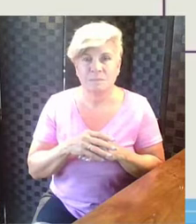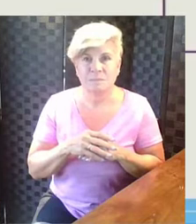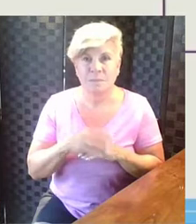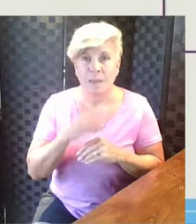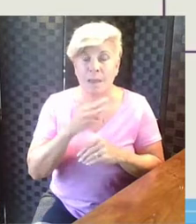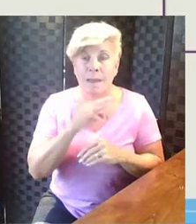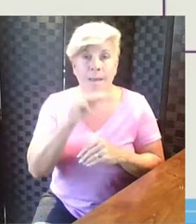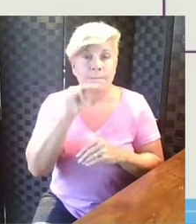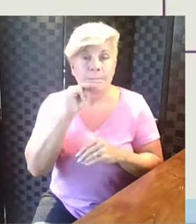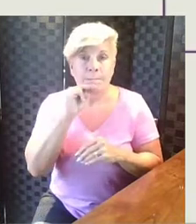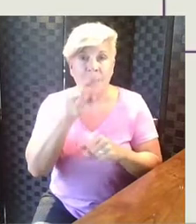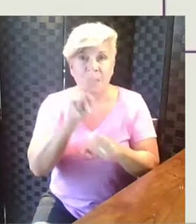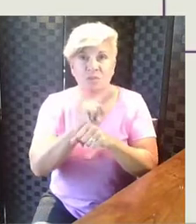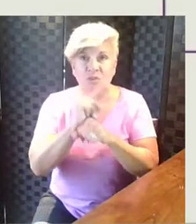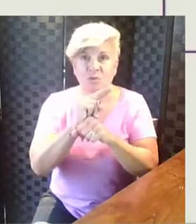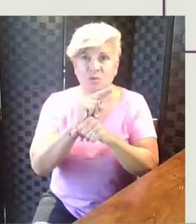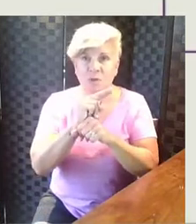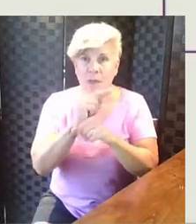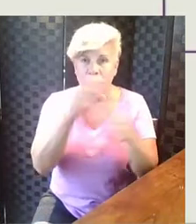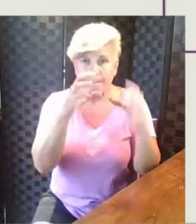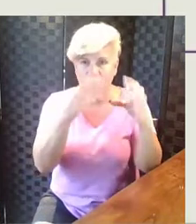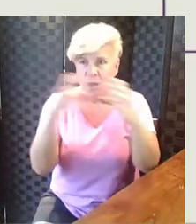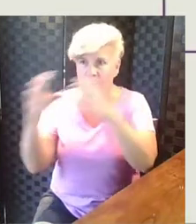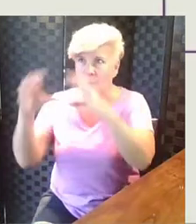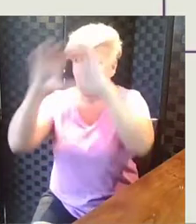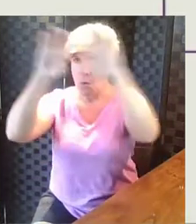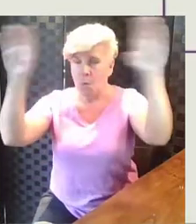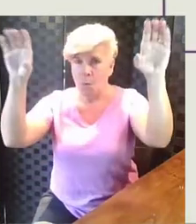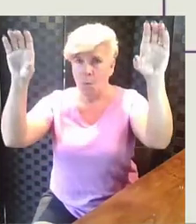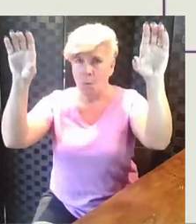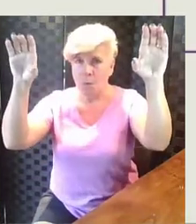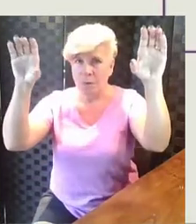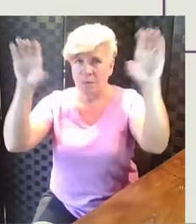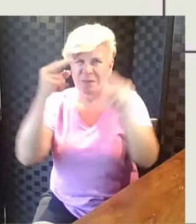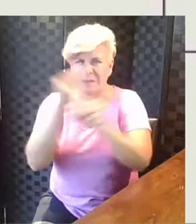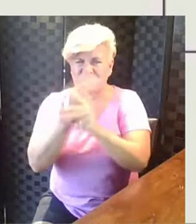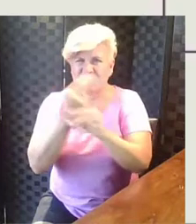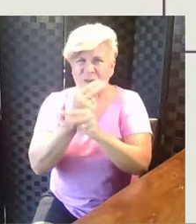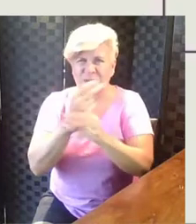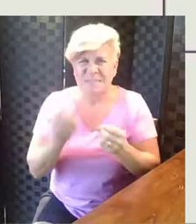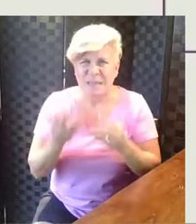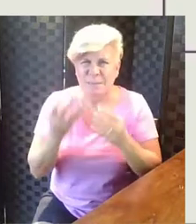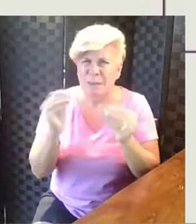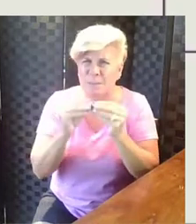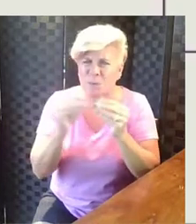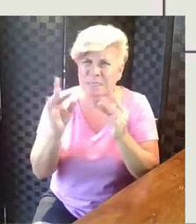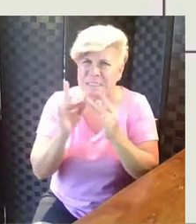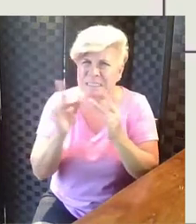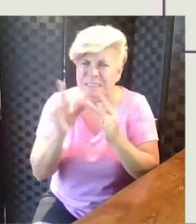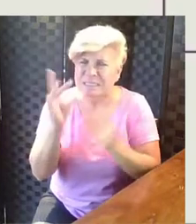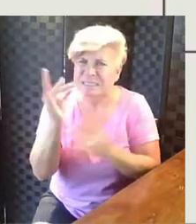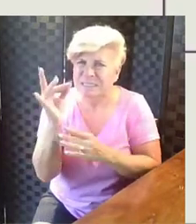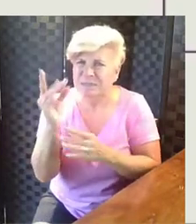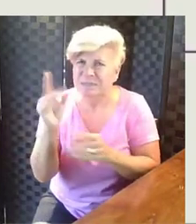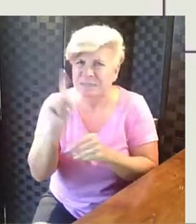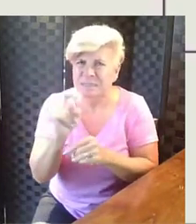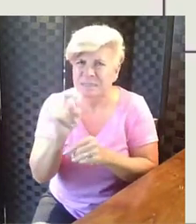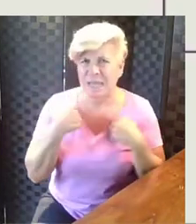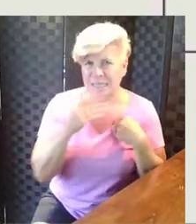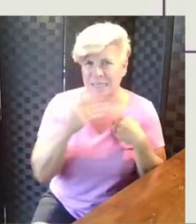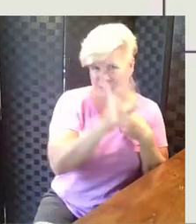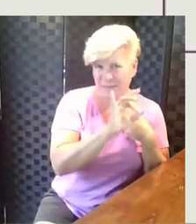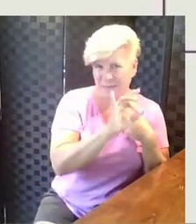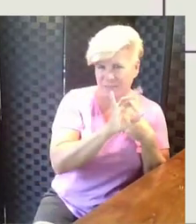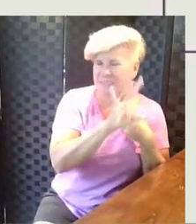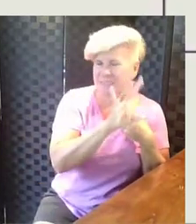Maya uses a part-part-hole mat to figure out how many more stickers she still needs to get a prize. She has seven stickers.